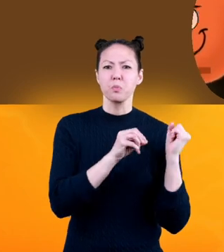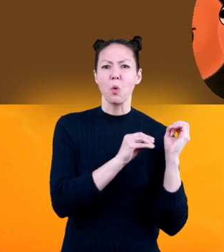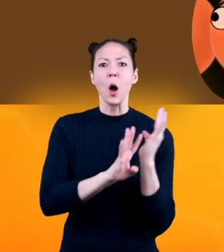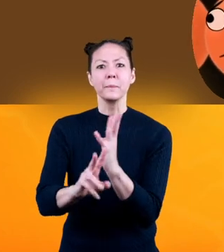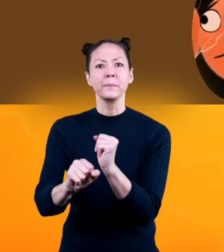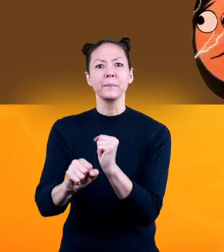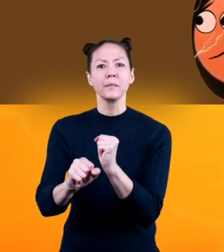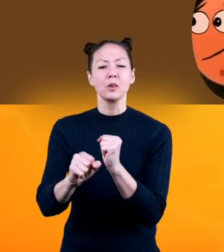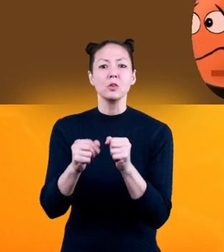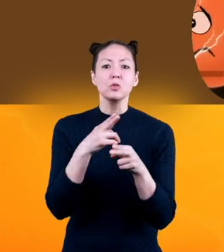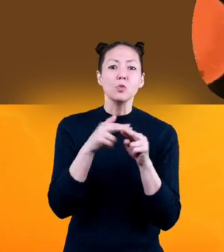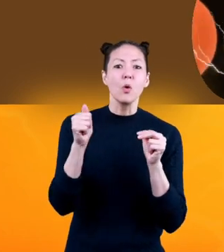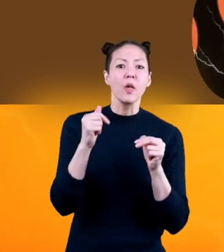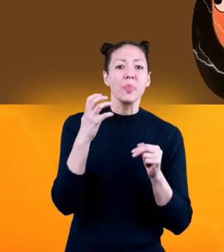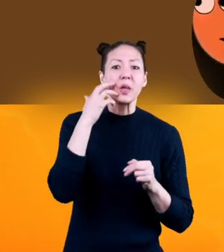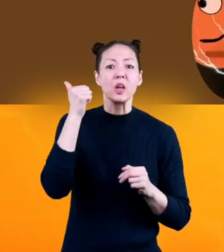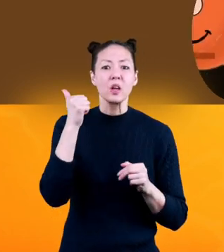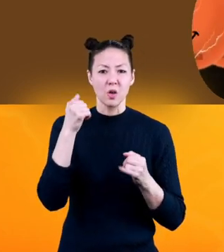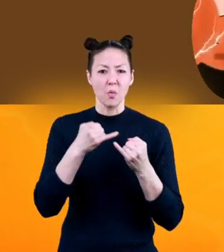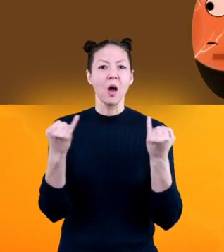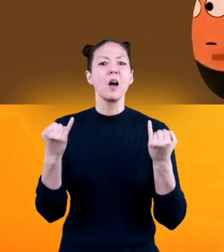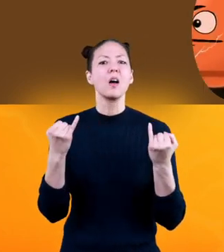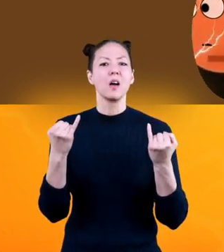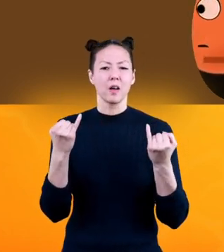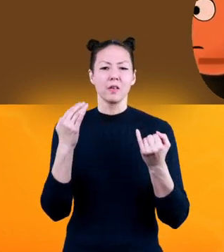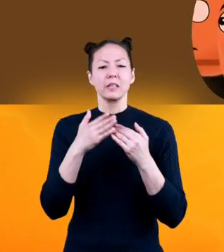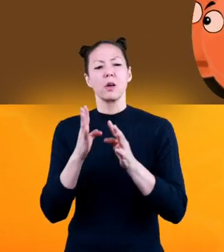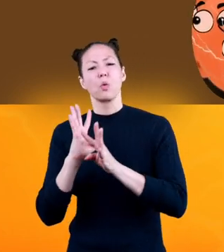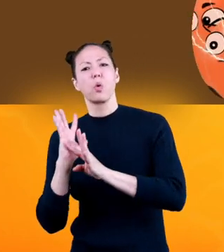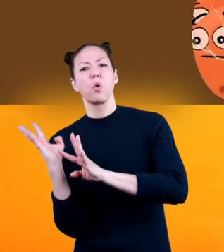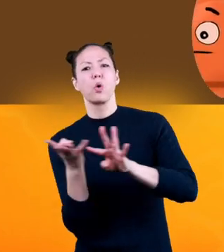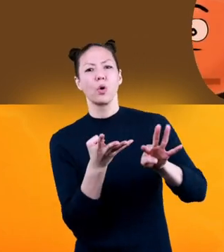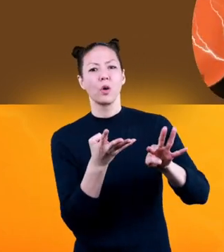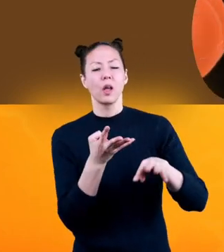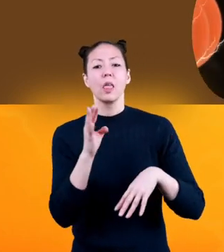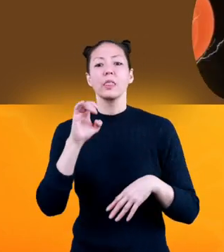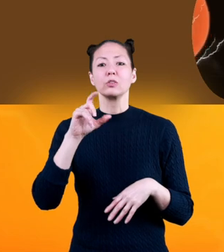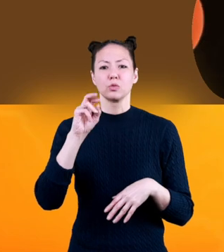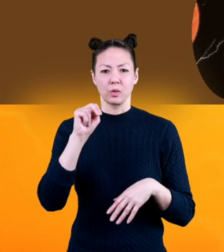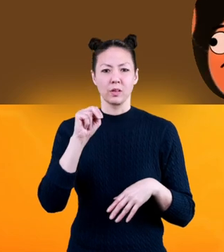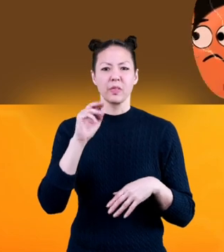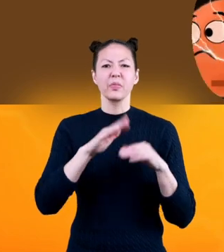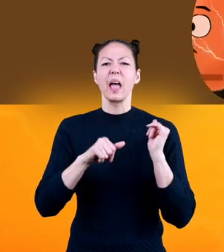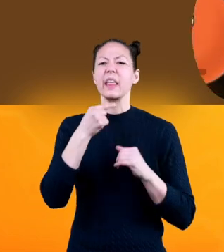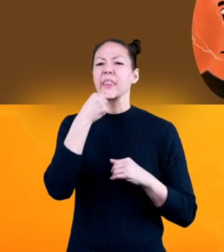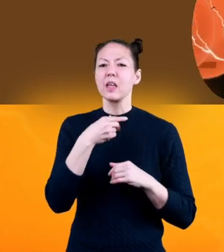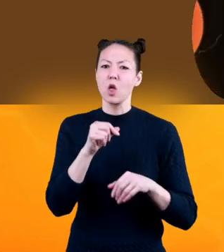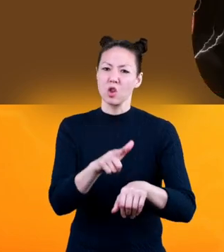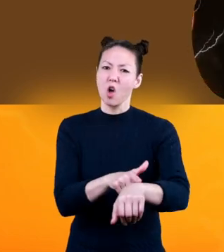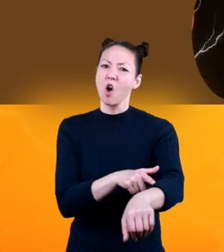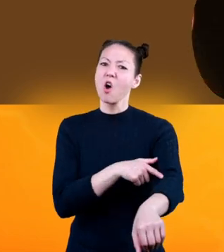Shorter and thicker wires allow for better flow of electrons than thinner and longer wires.